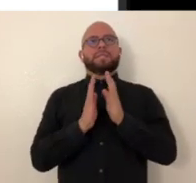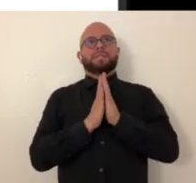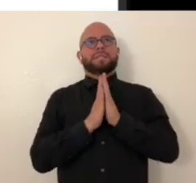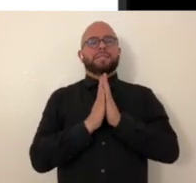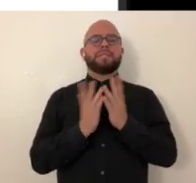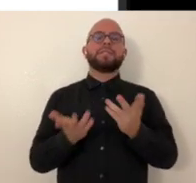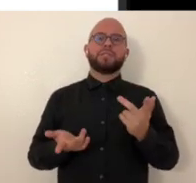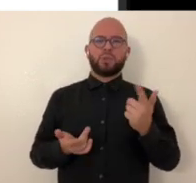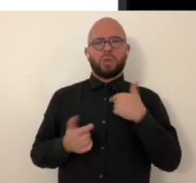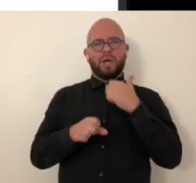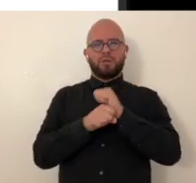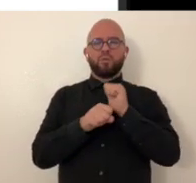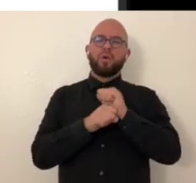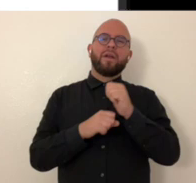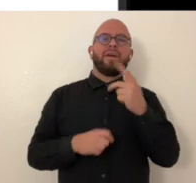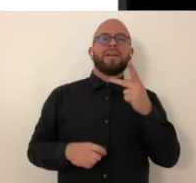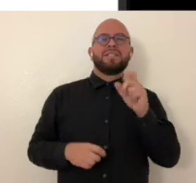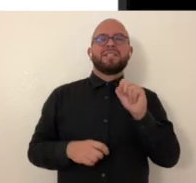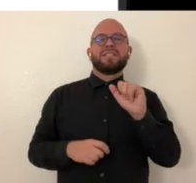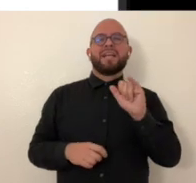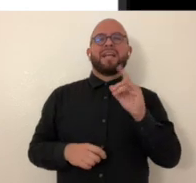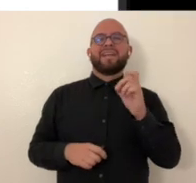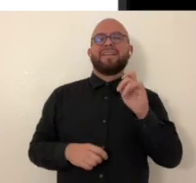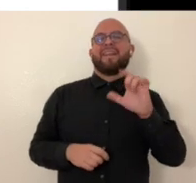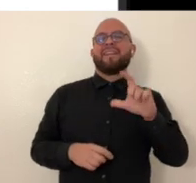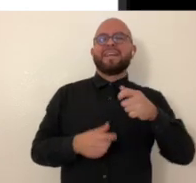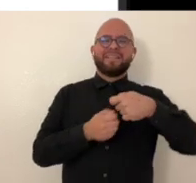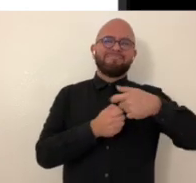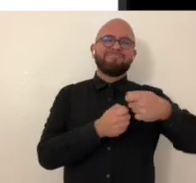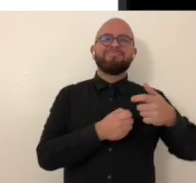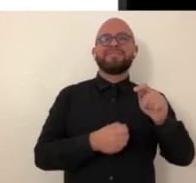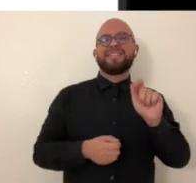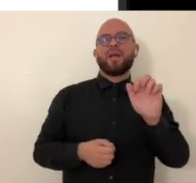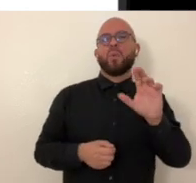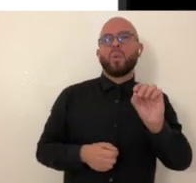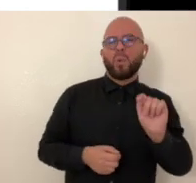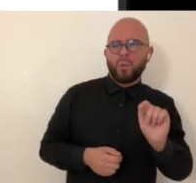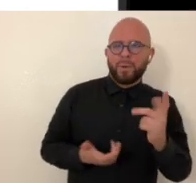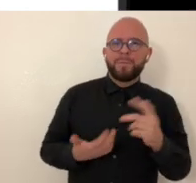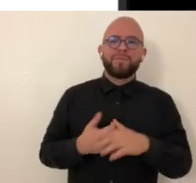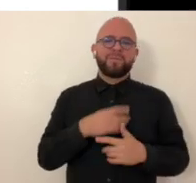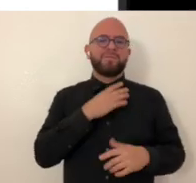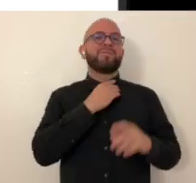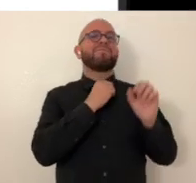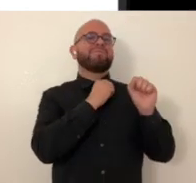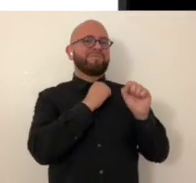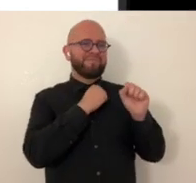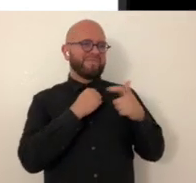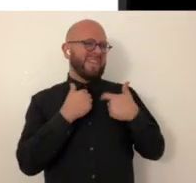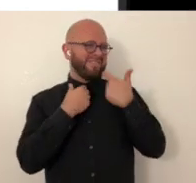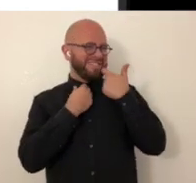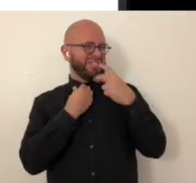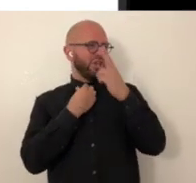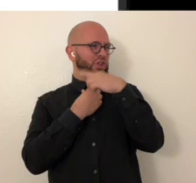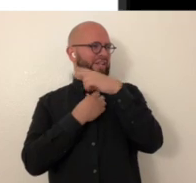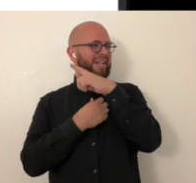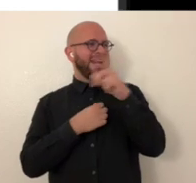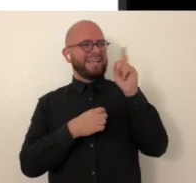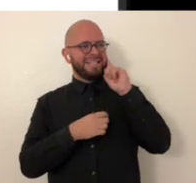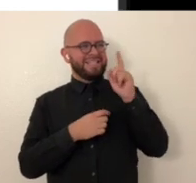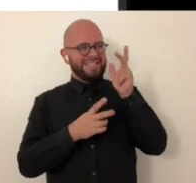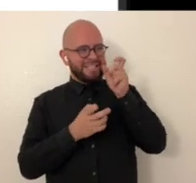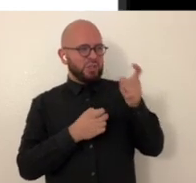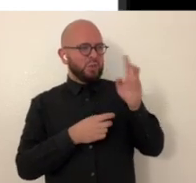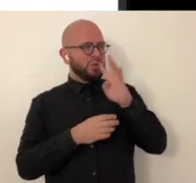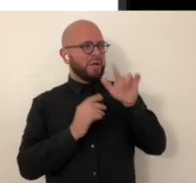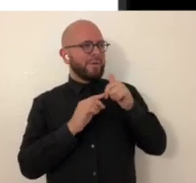was the high priestess car and i'm working on a psychedelic tarot deck fun that'll be great i'm just was looking